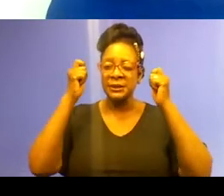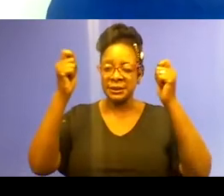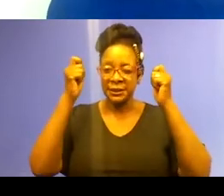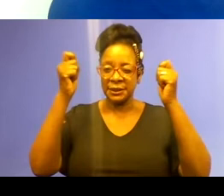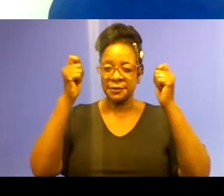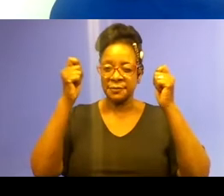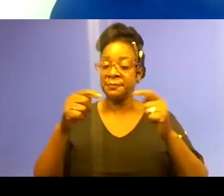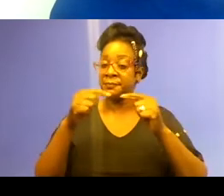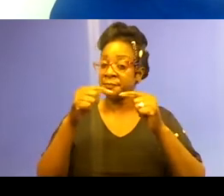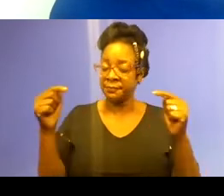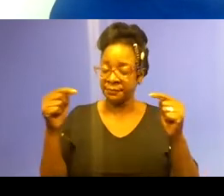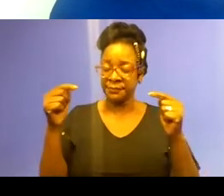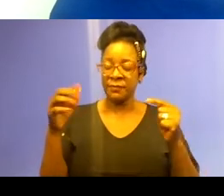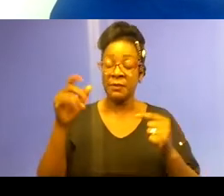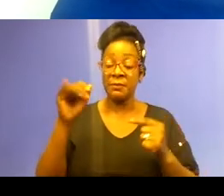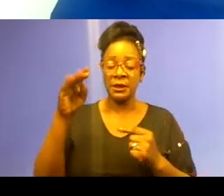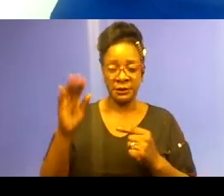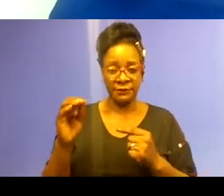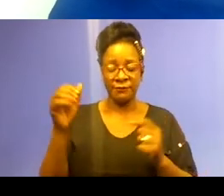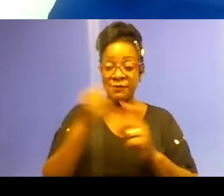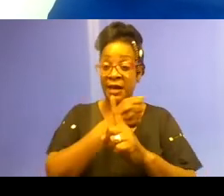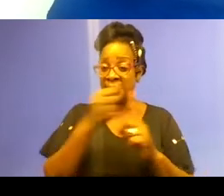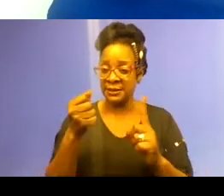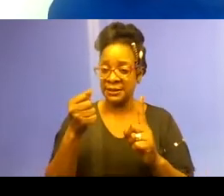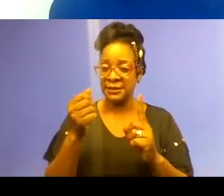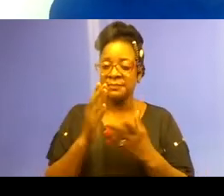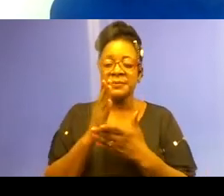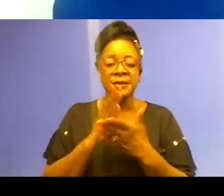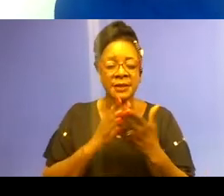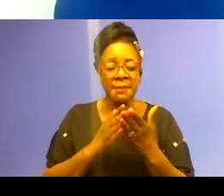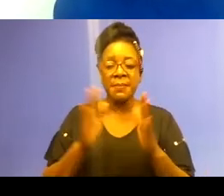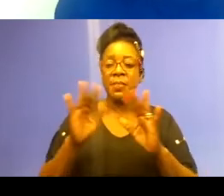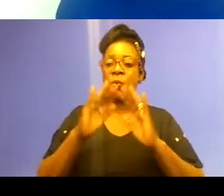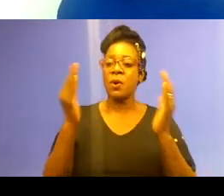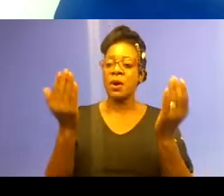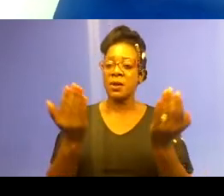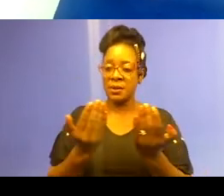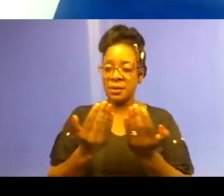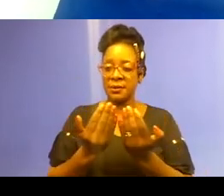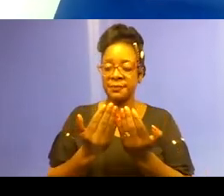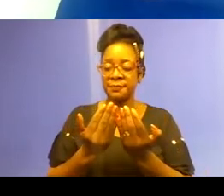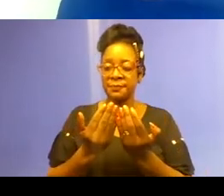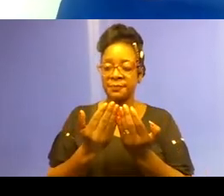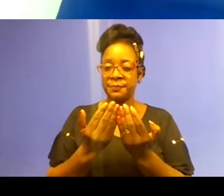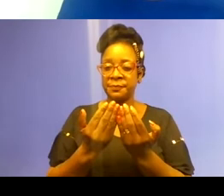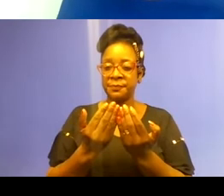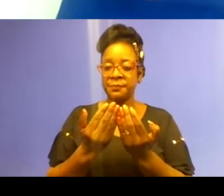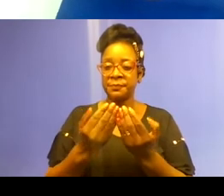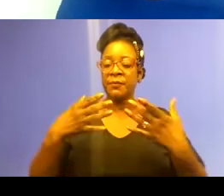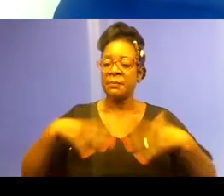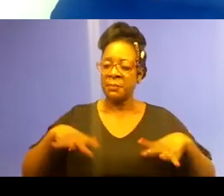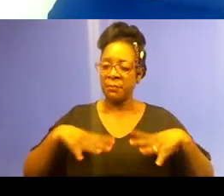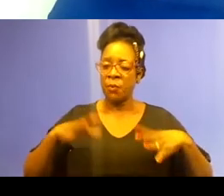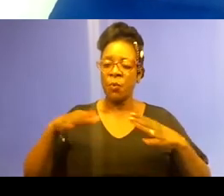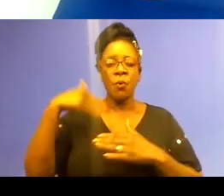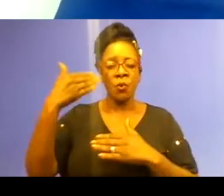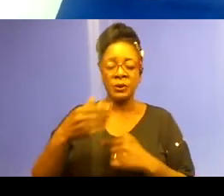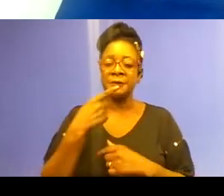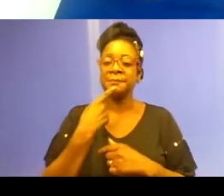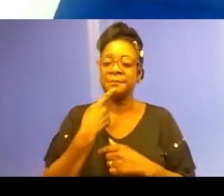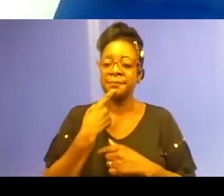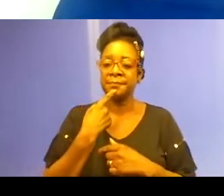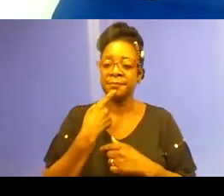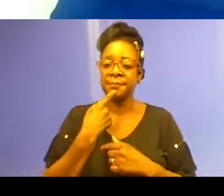as well as others across the world. And people have been criticizing the fact that COVID deaths were more